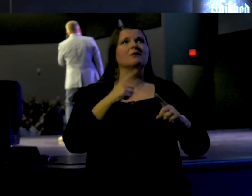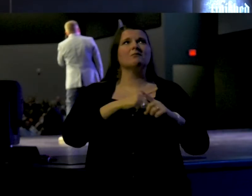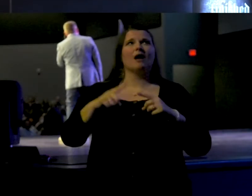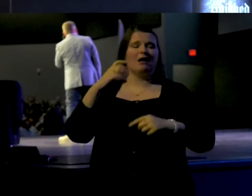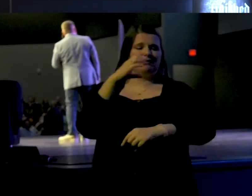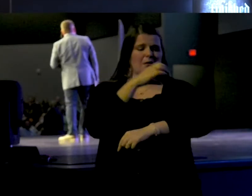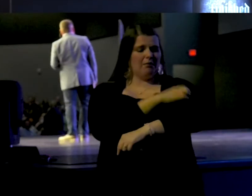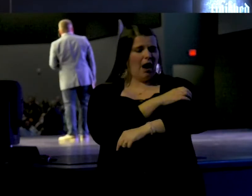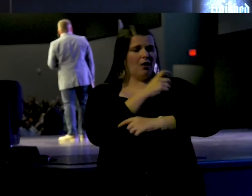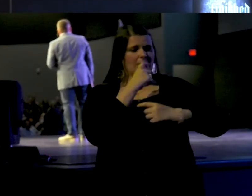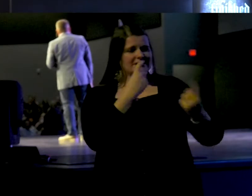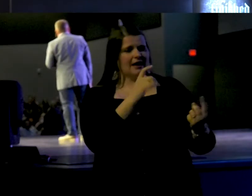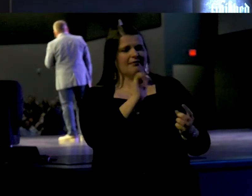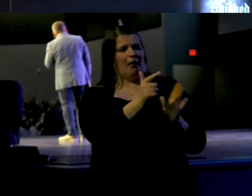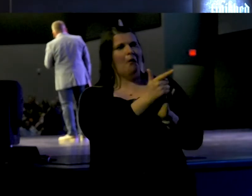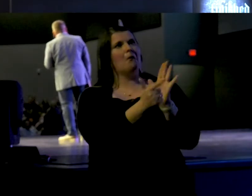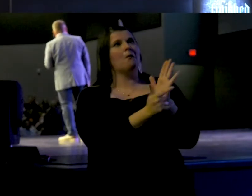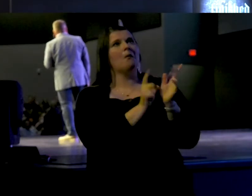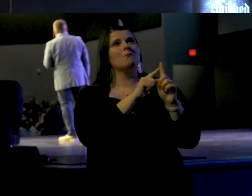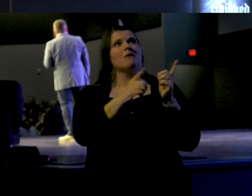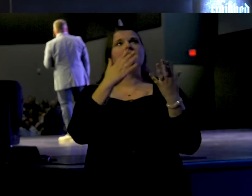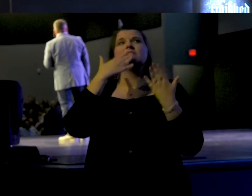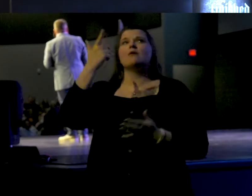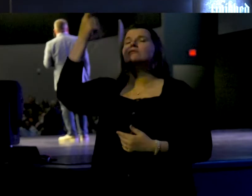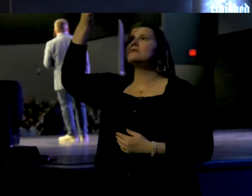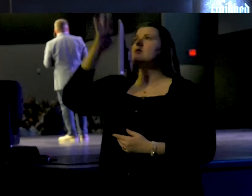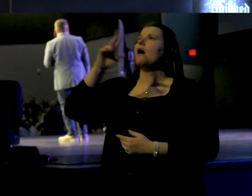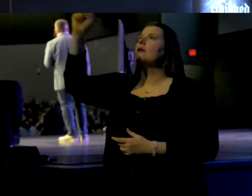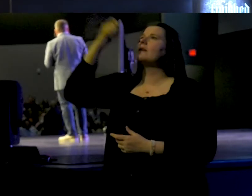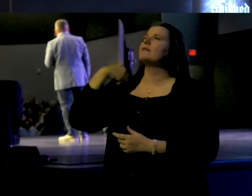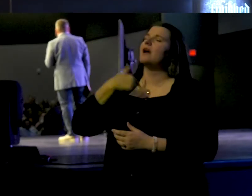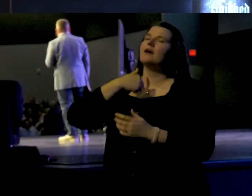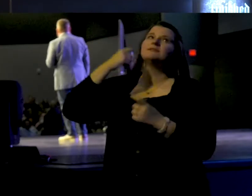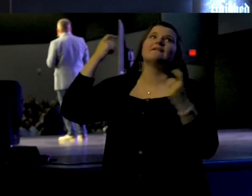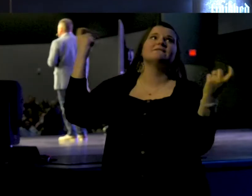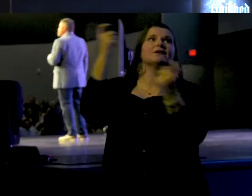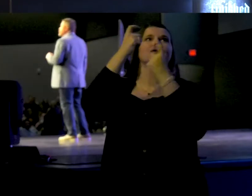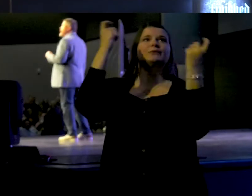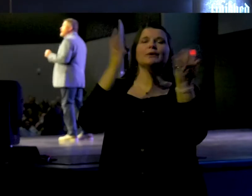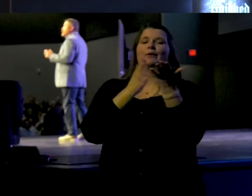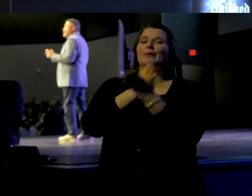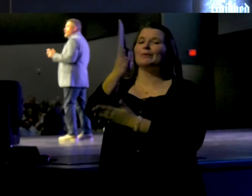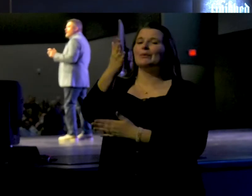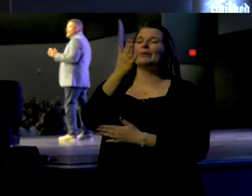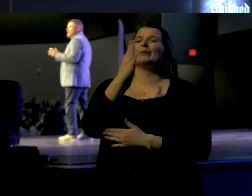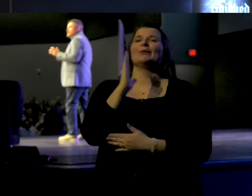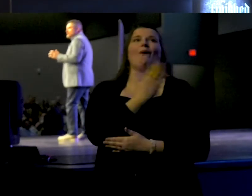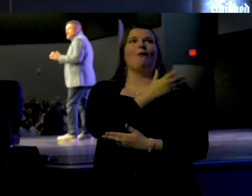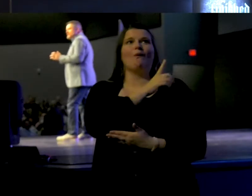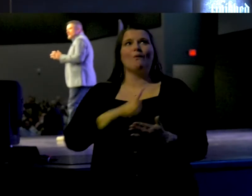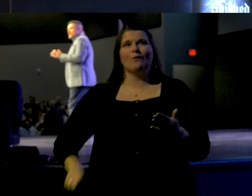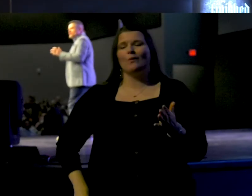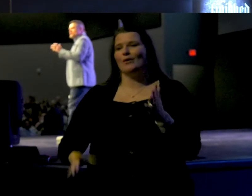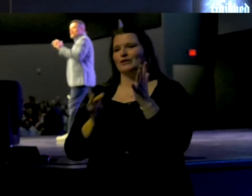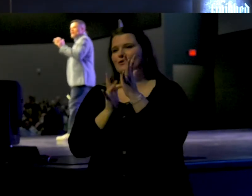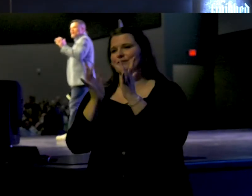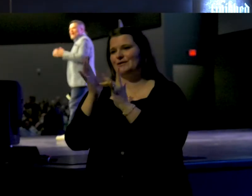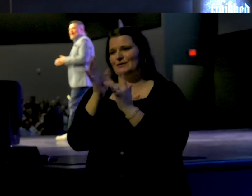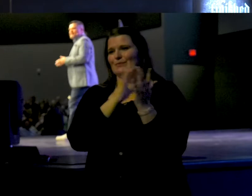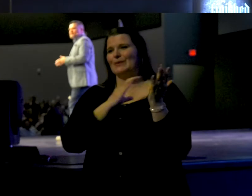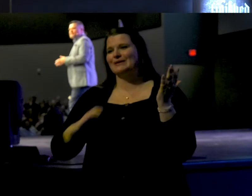sin is the law. But thanks be to God who gives us the victory through our Lord Jesus